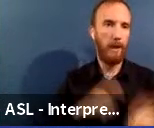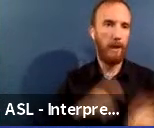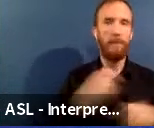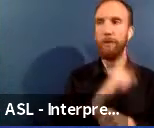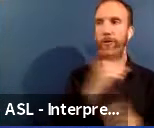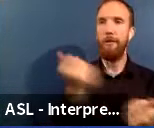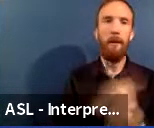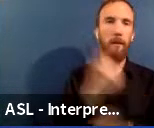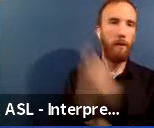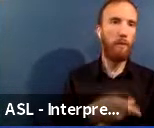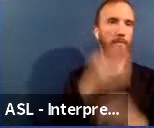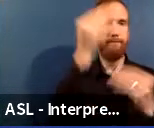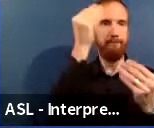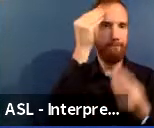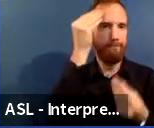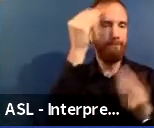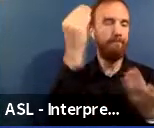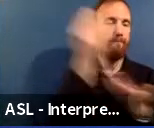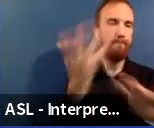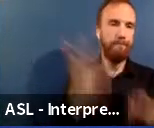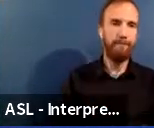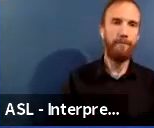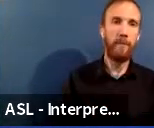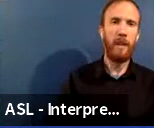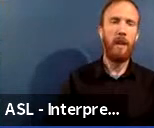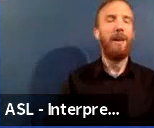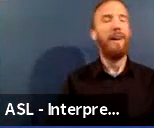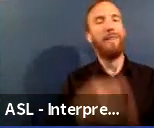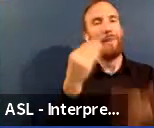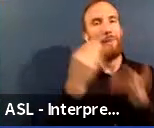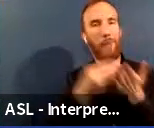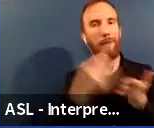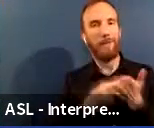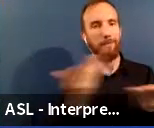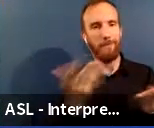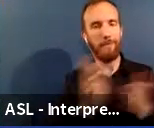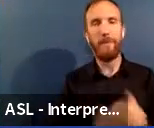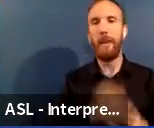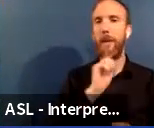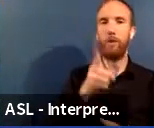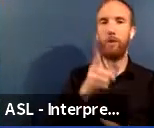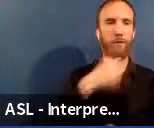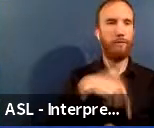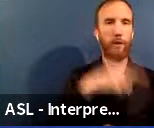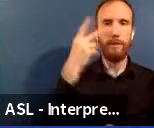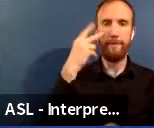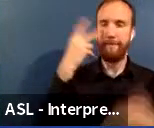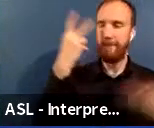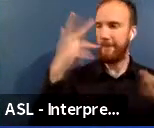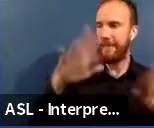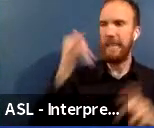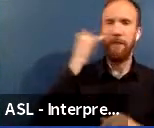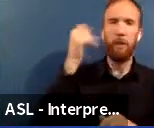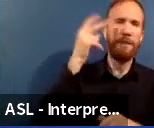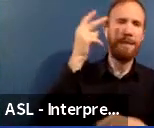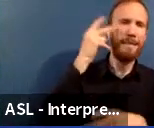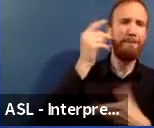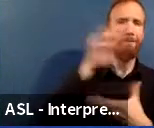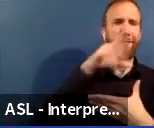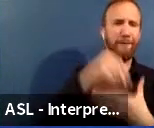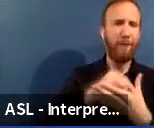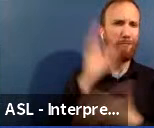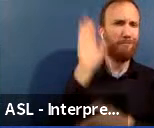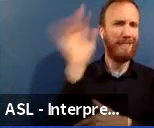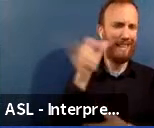And just a little bit about the money right so just a reminder, you probably have seen if you've been in any of the sessions around budget, where does the money